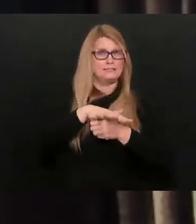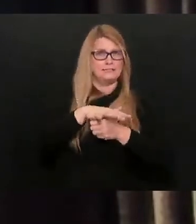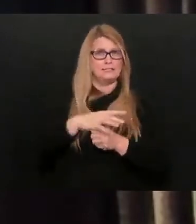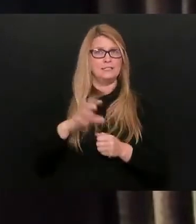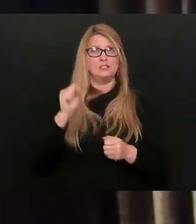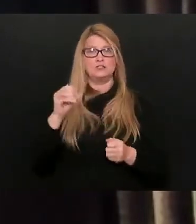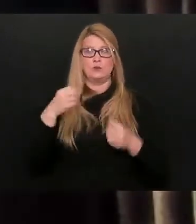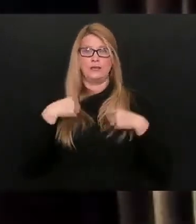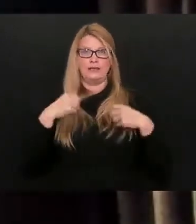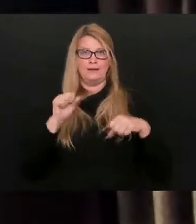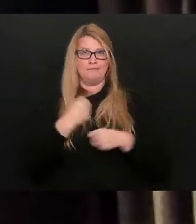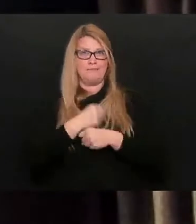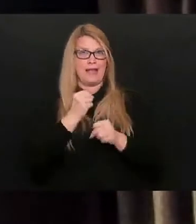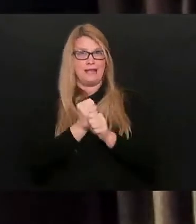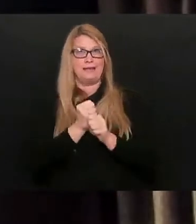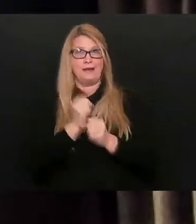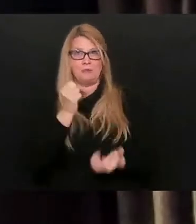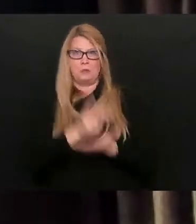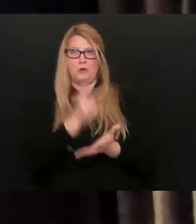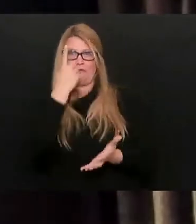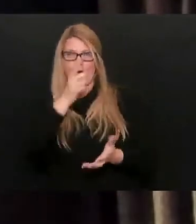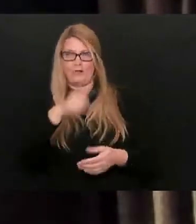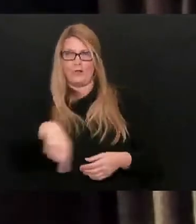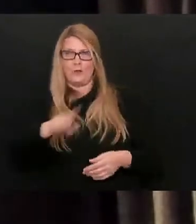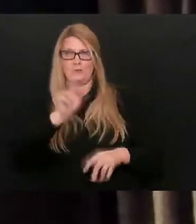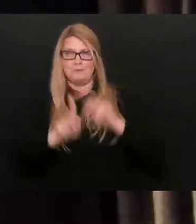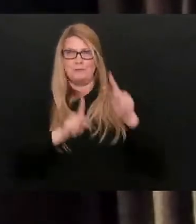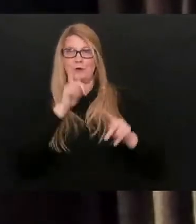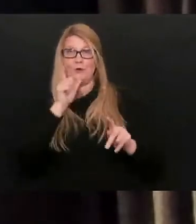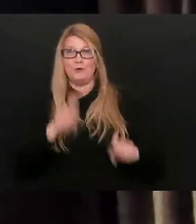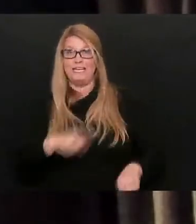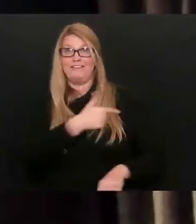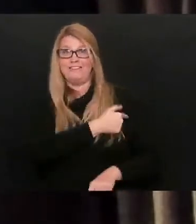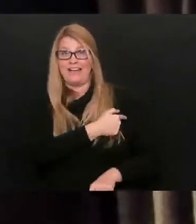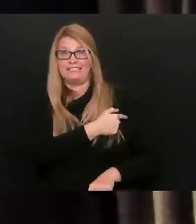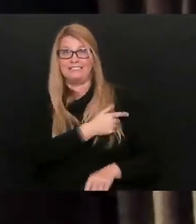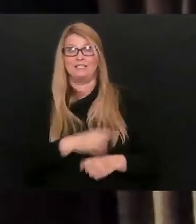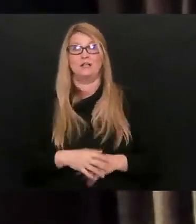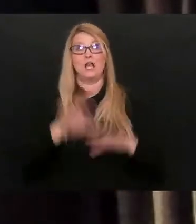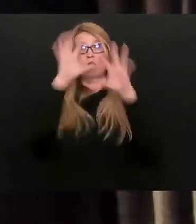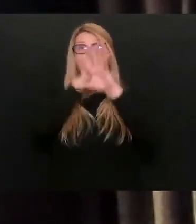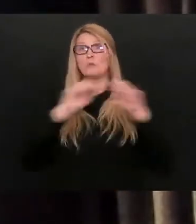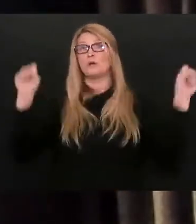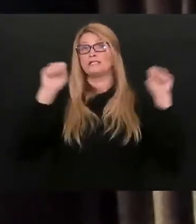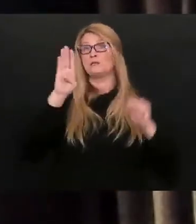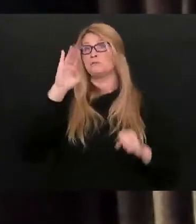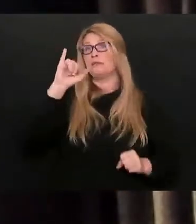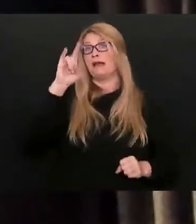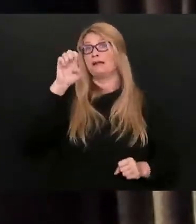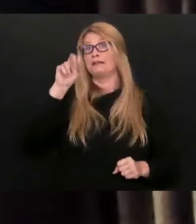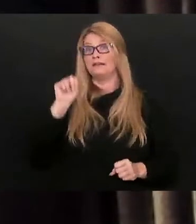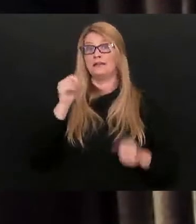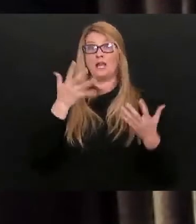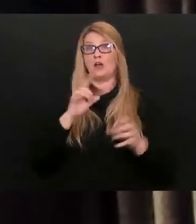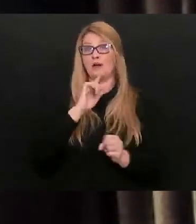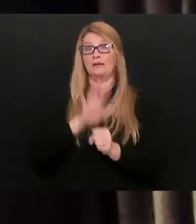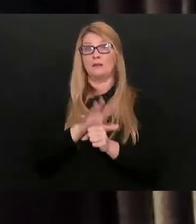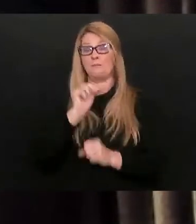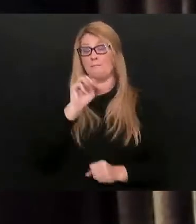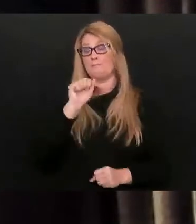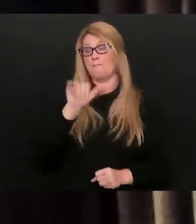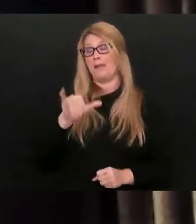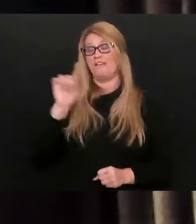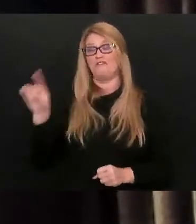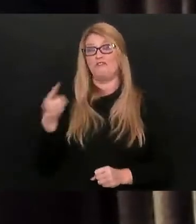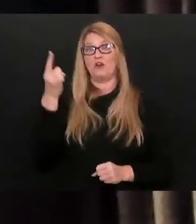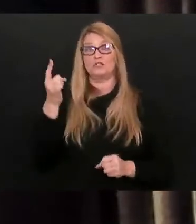create eligibility for people who need the vaccination. President Biden is committed that by May 1st, we will be able